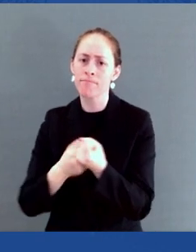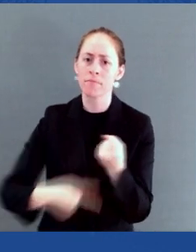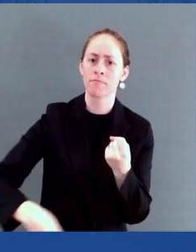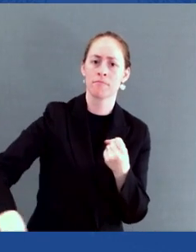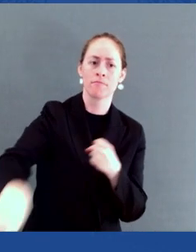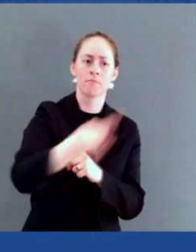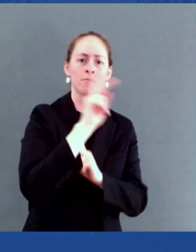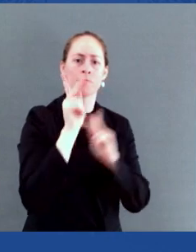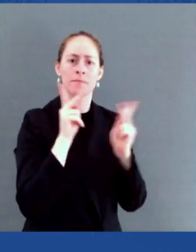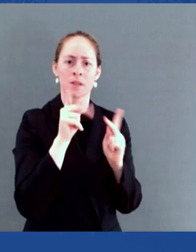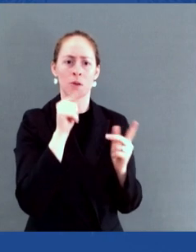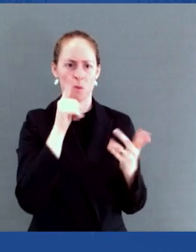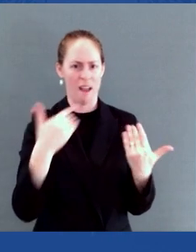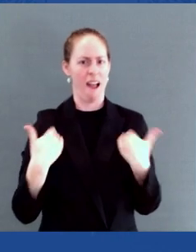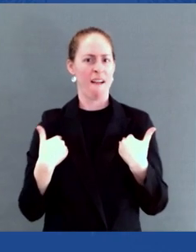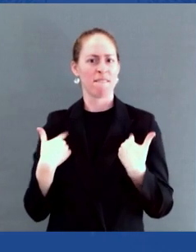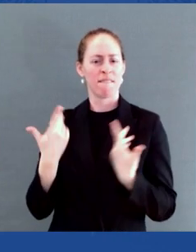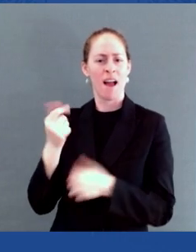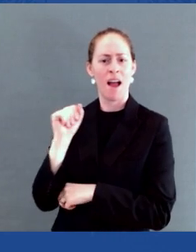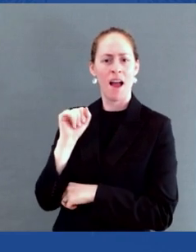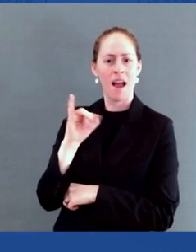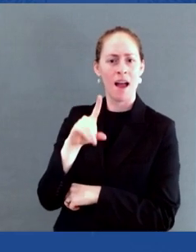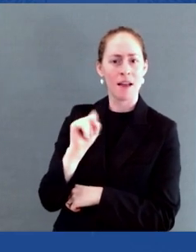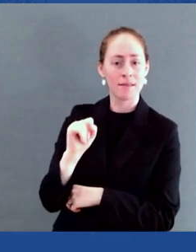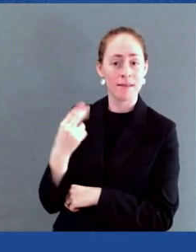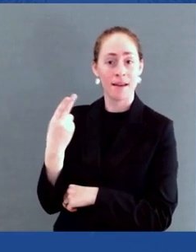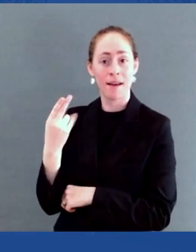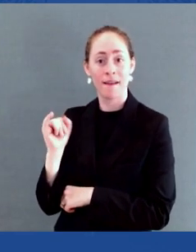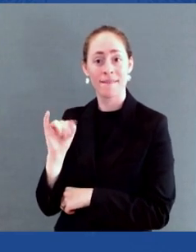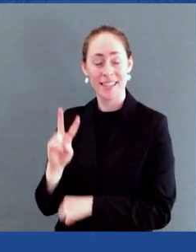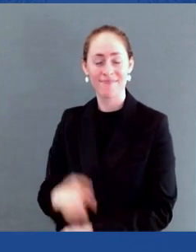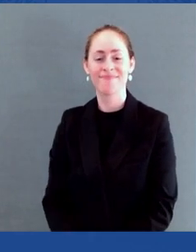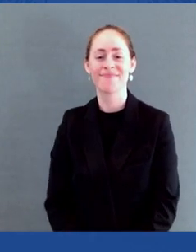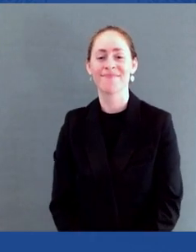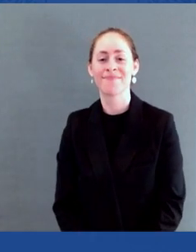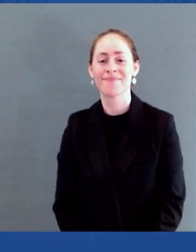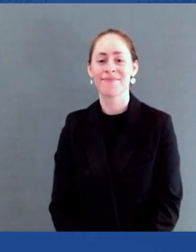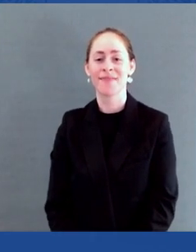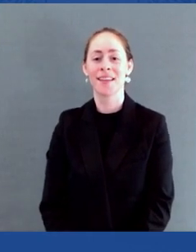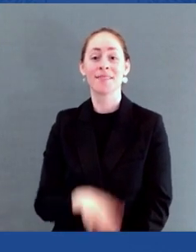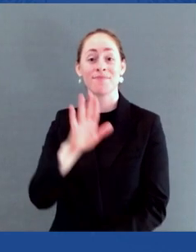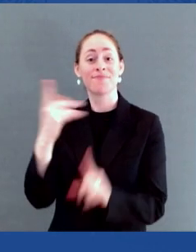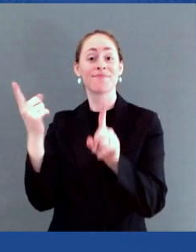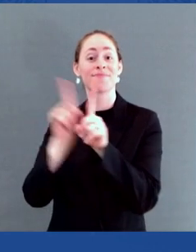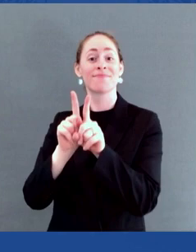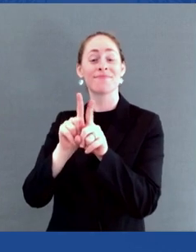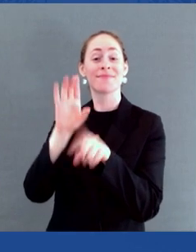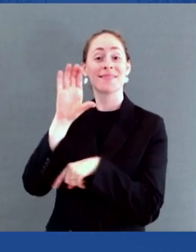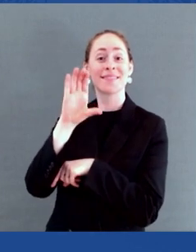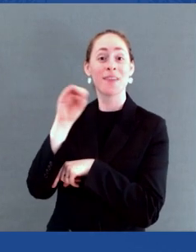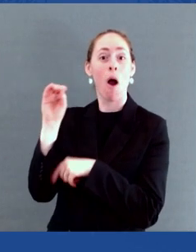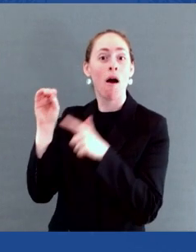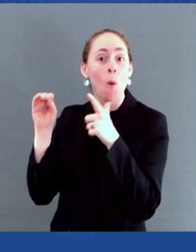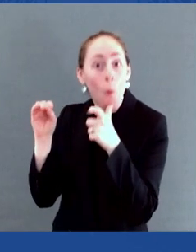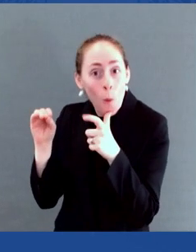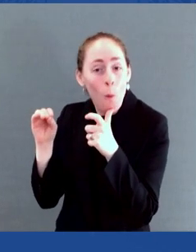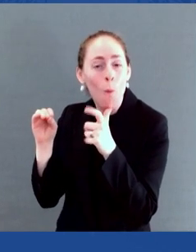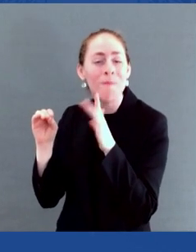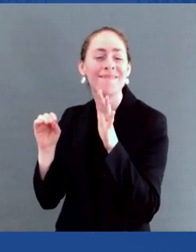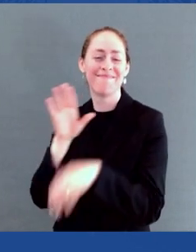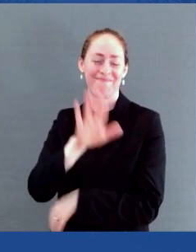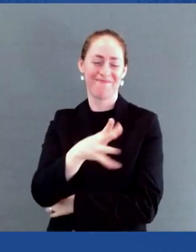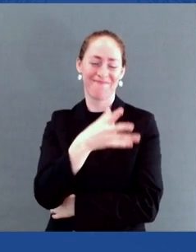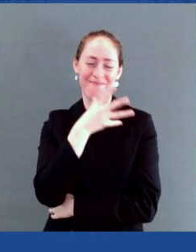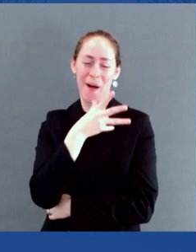mother, Marguerite, is here today and that they could join us with the president. Gabe is a true champion. Gabe is someone